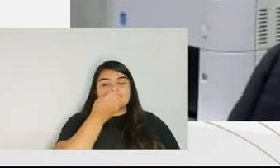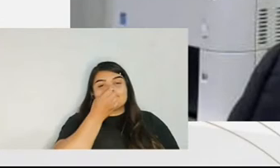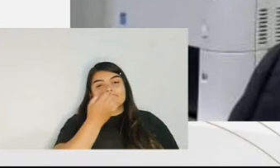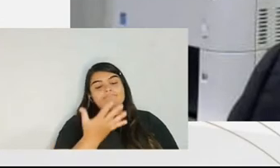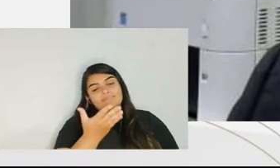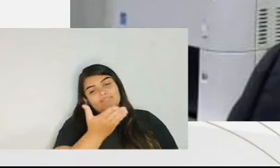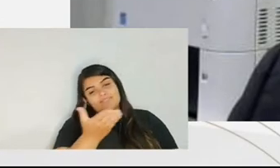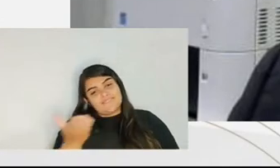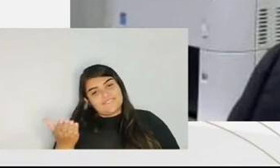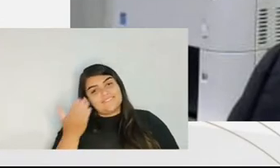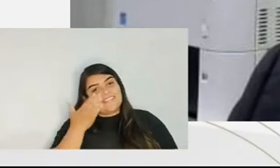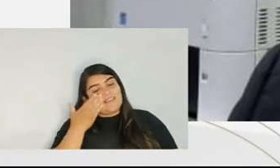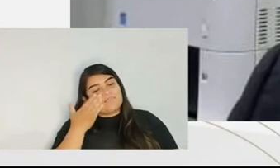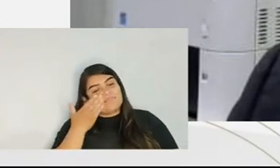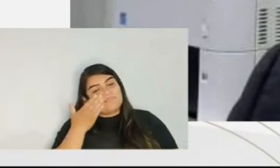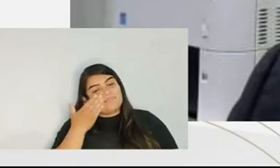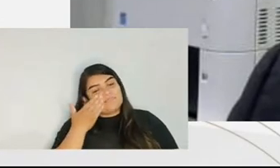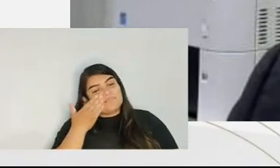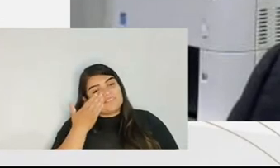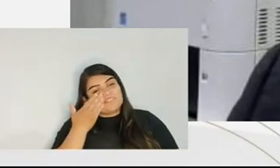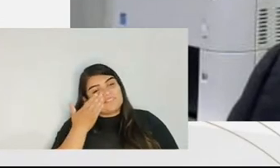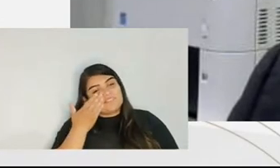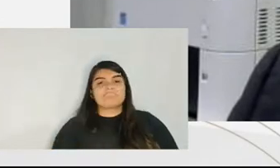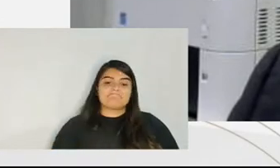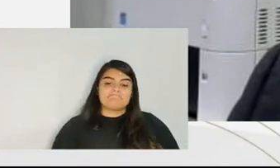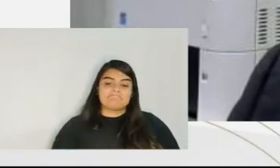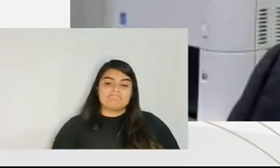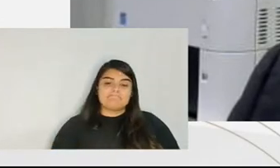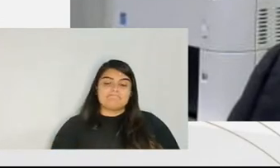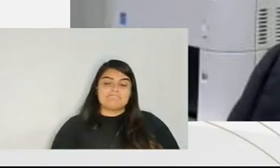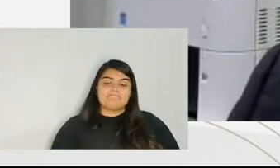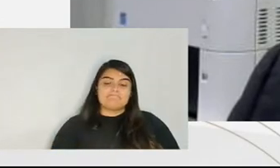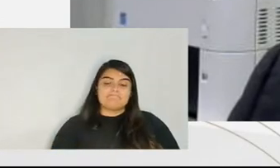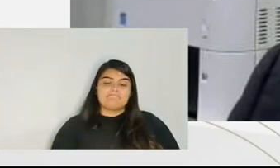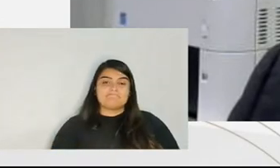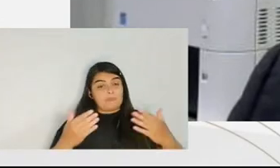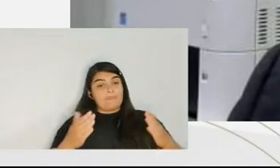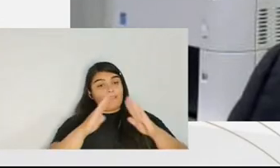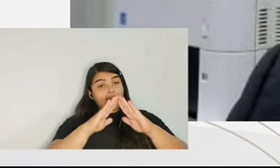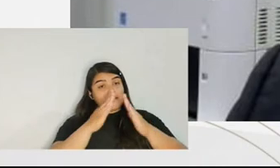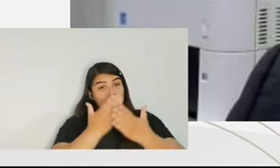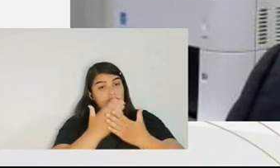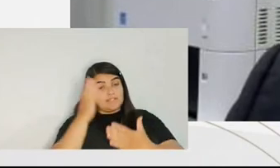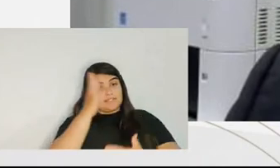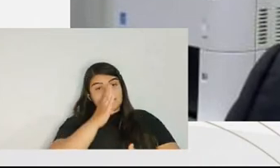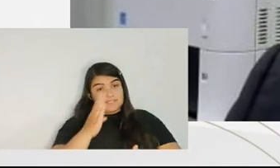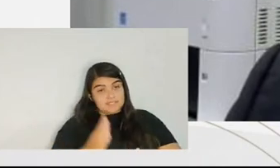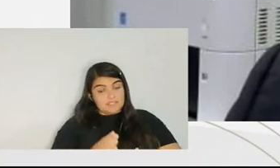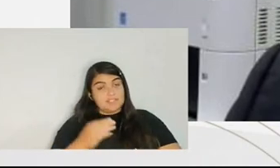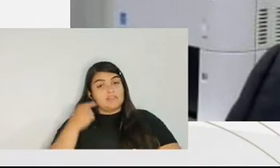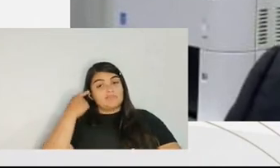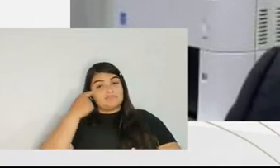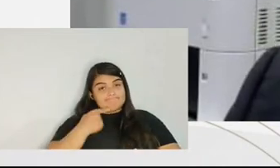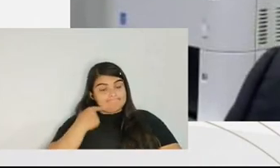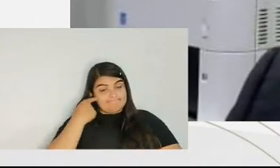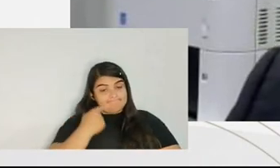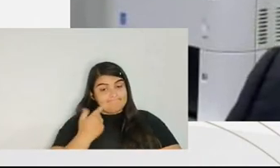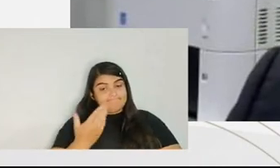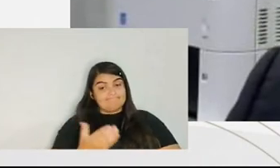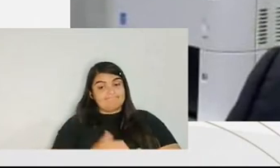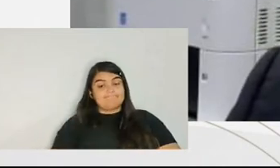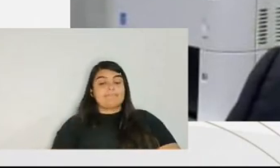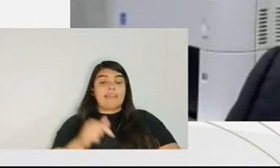because it would be amazing to also hear your message. But the National School of